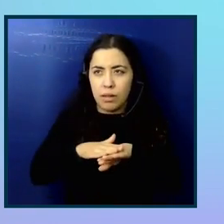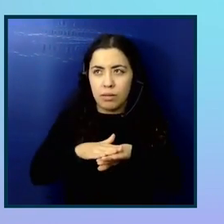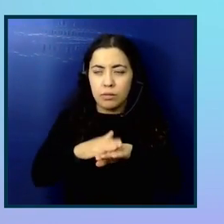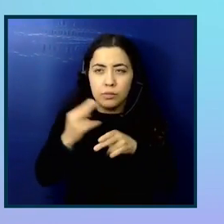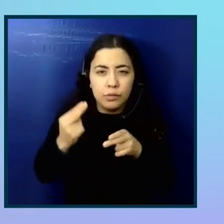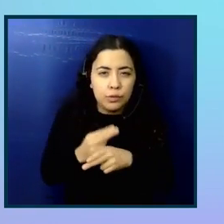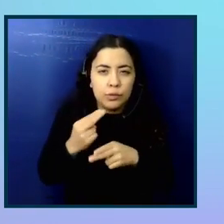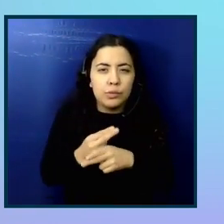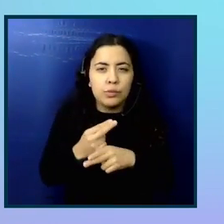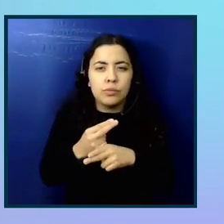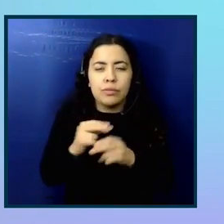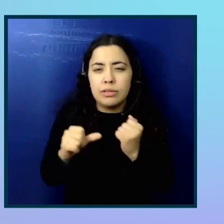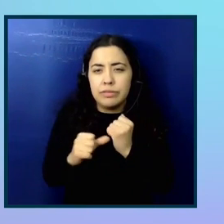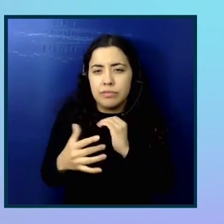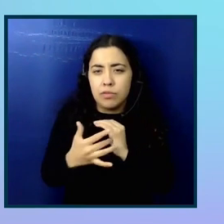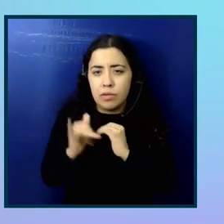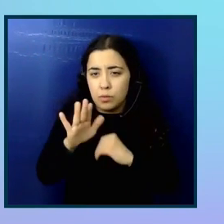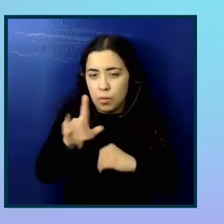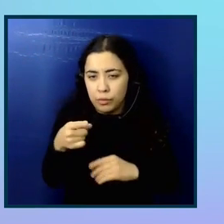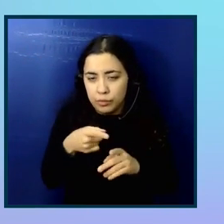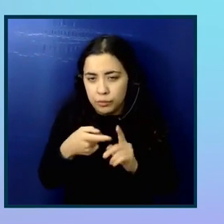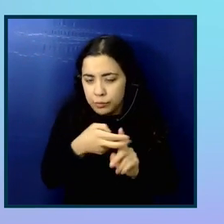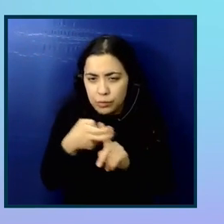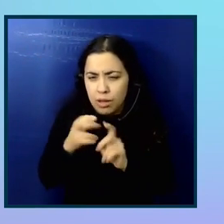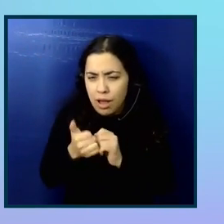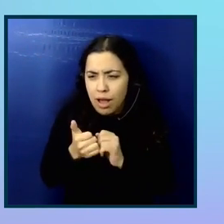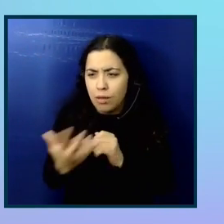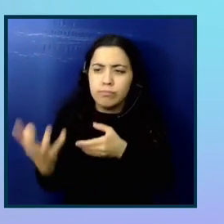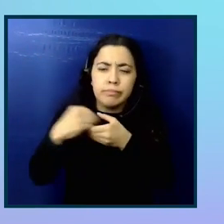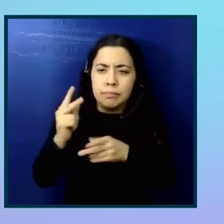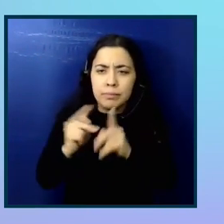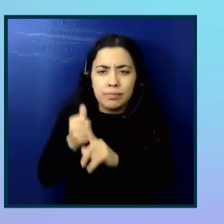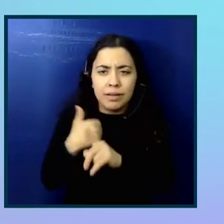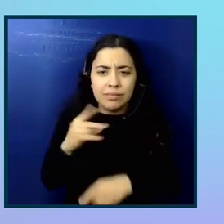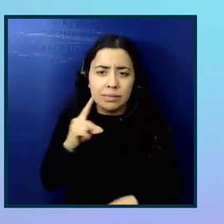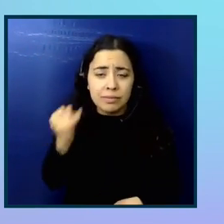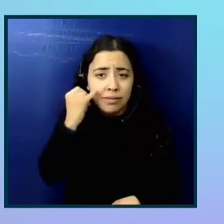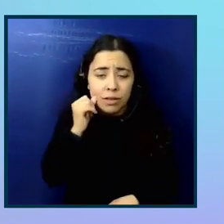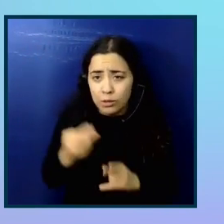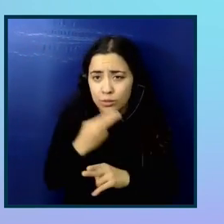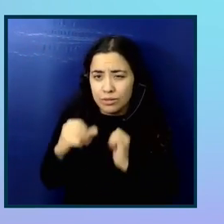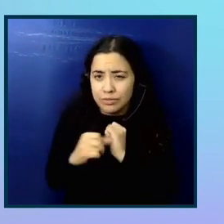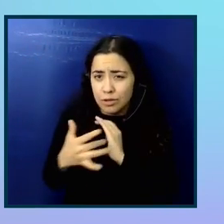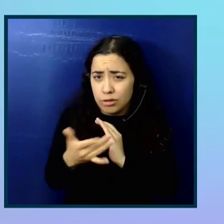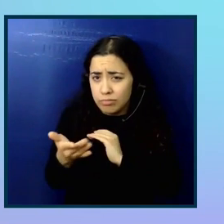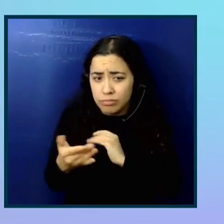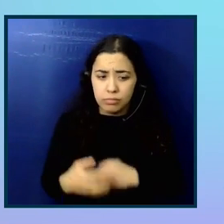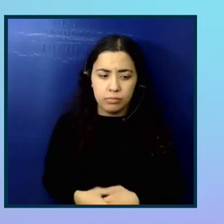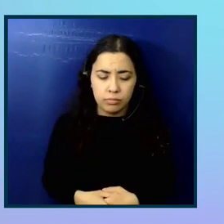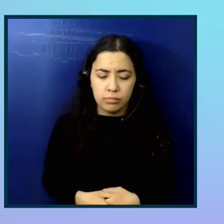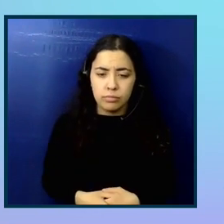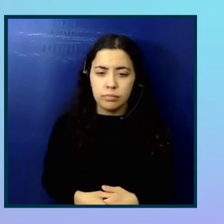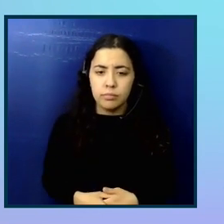of assistive technology, how do you recruit people with disabilities who may not use assistive technology,